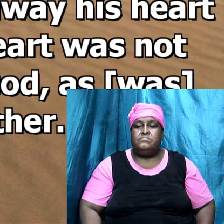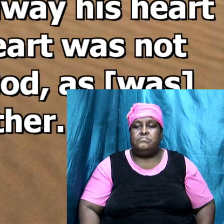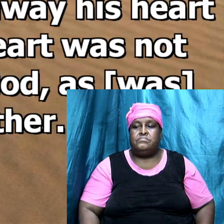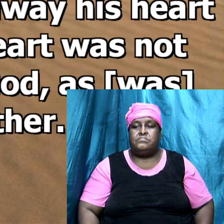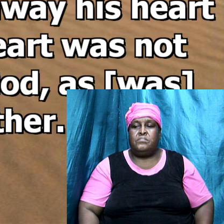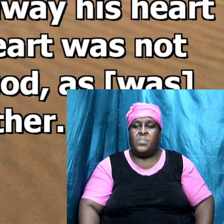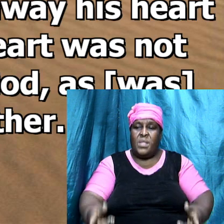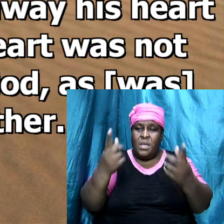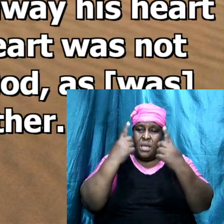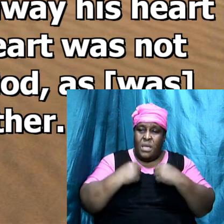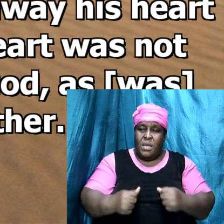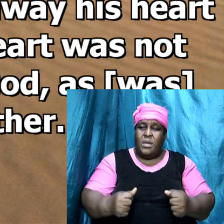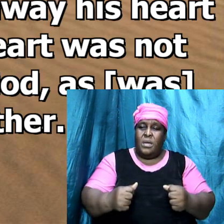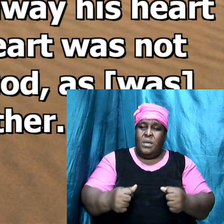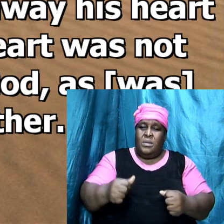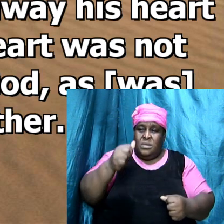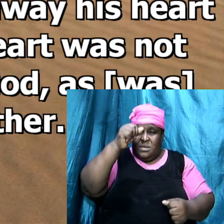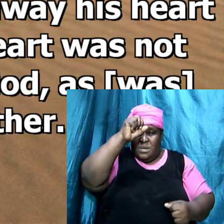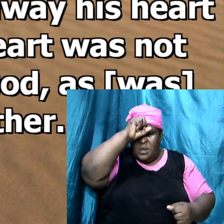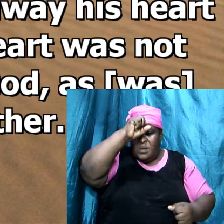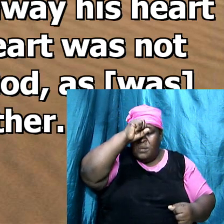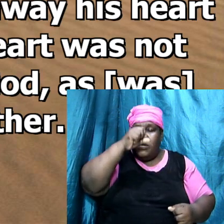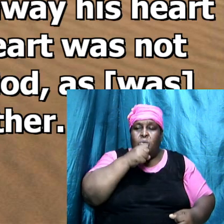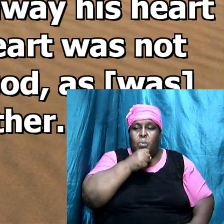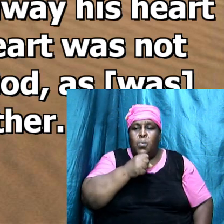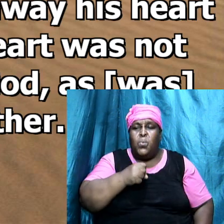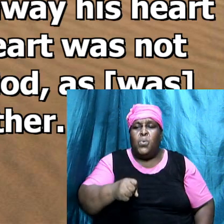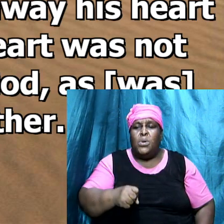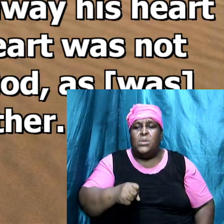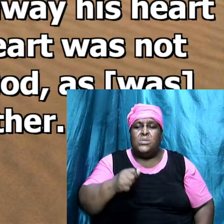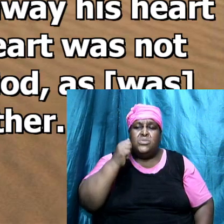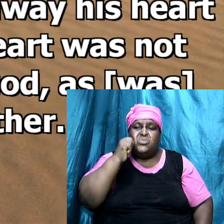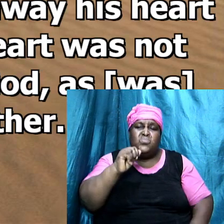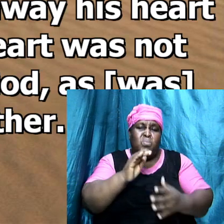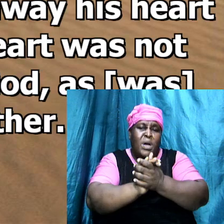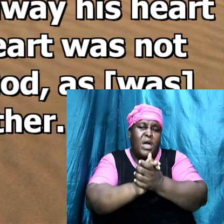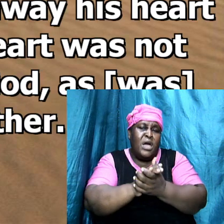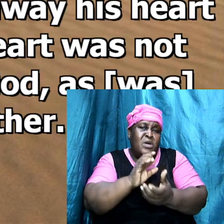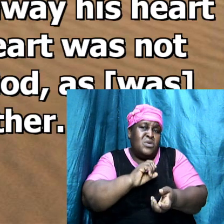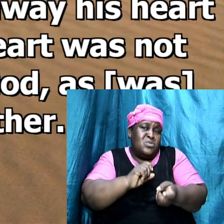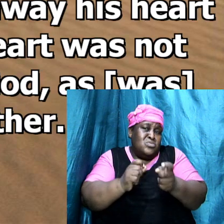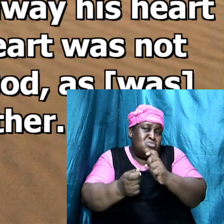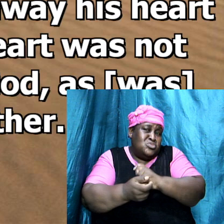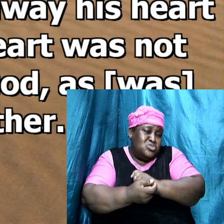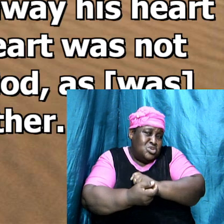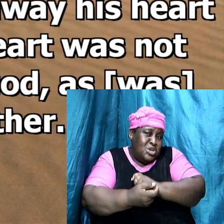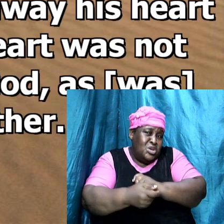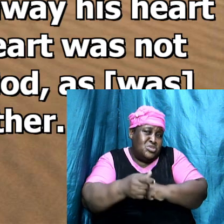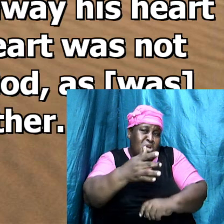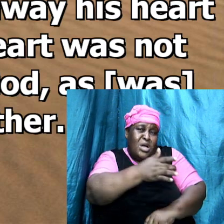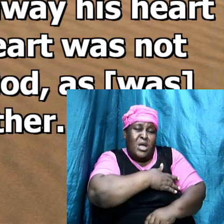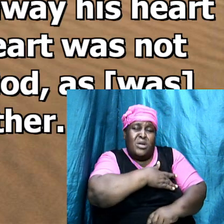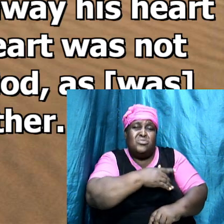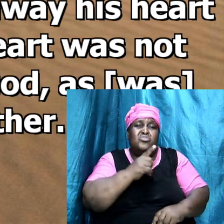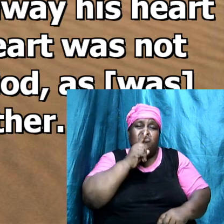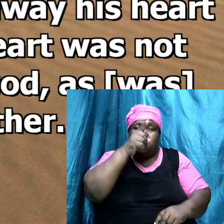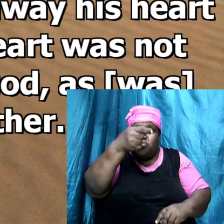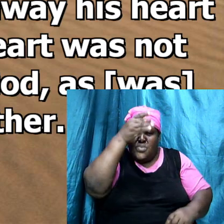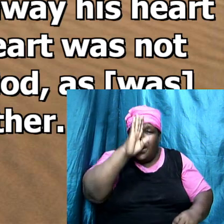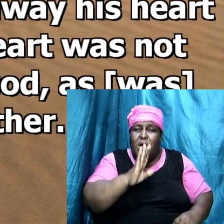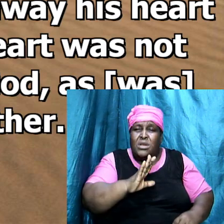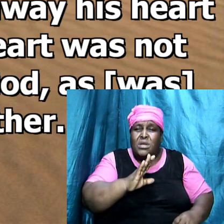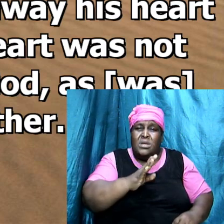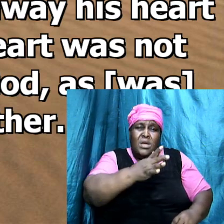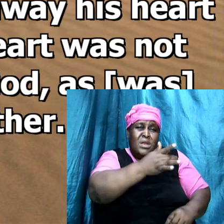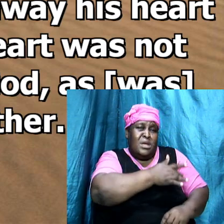For it came to pass when Solomon was old, that his wife turned away his heart after their God, and his heart was